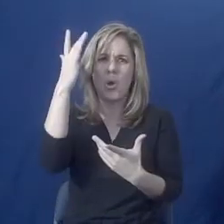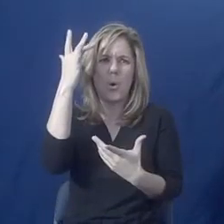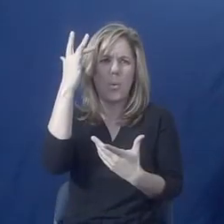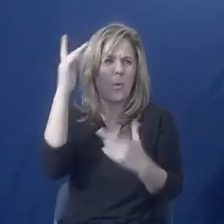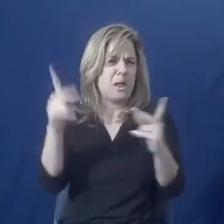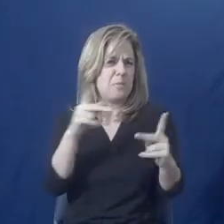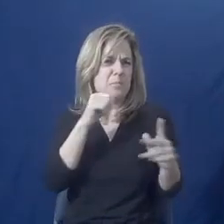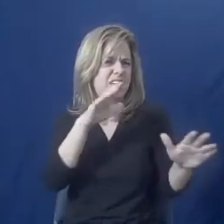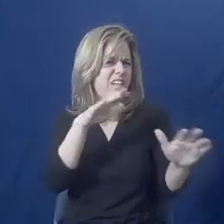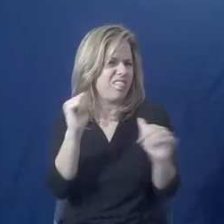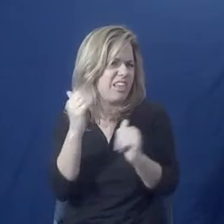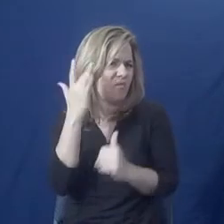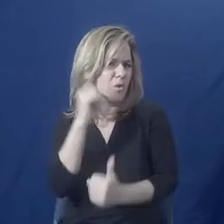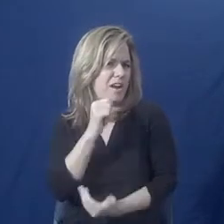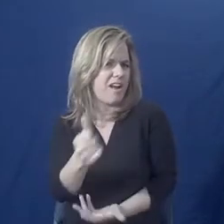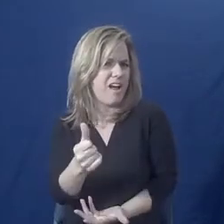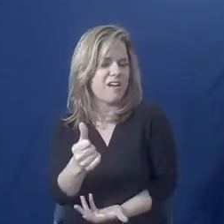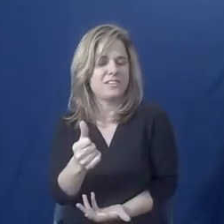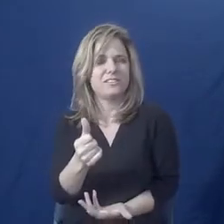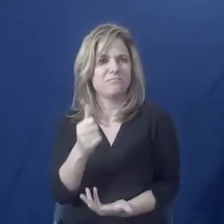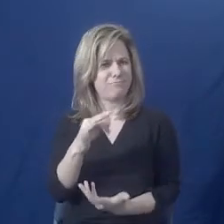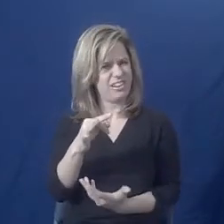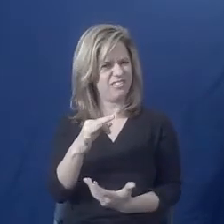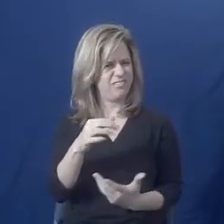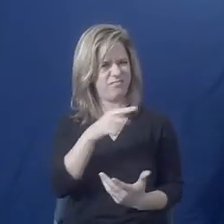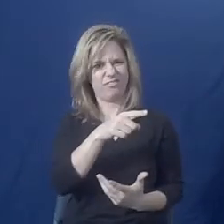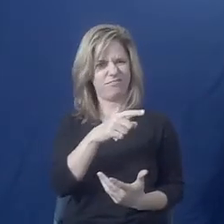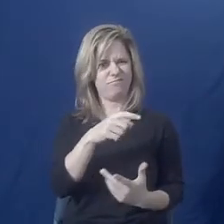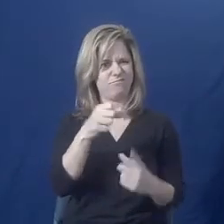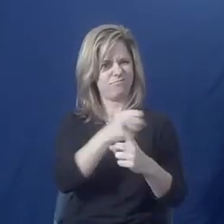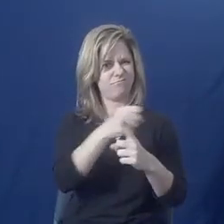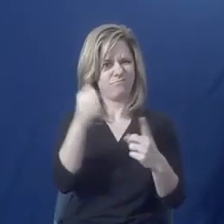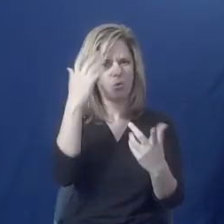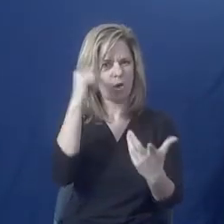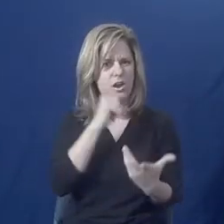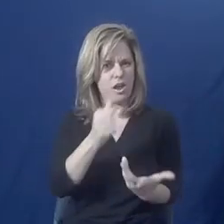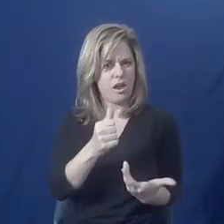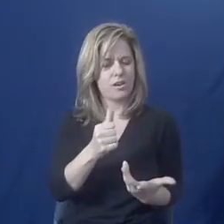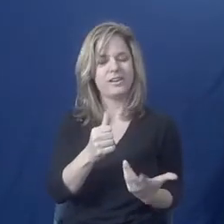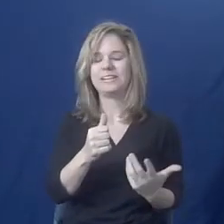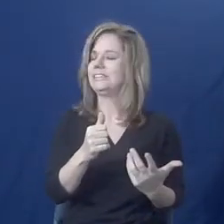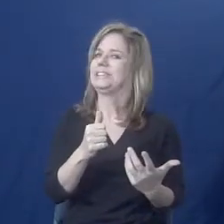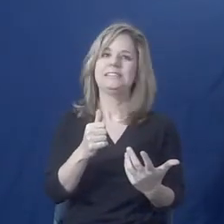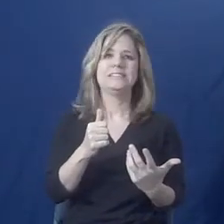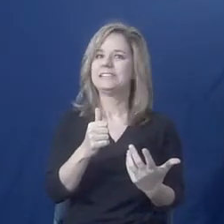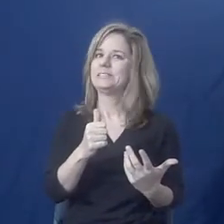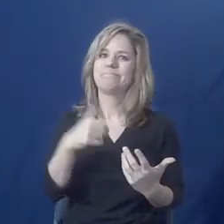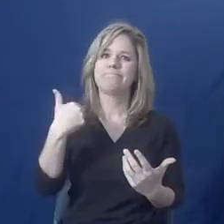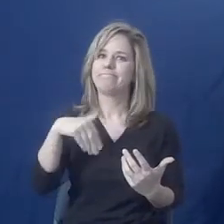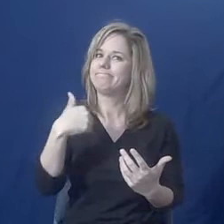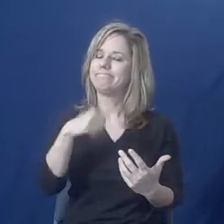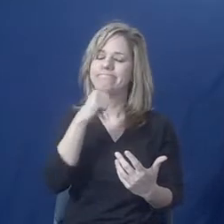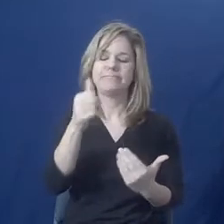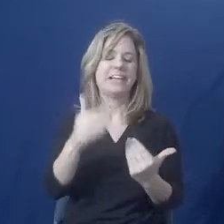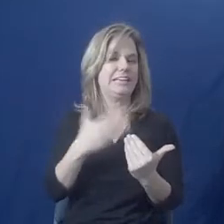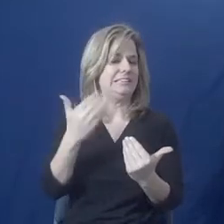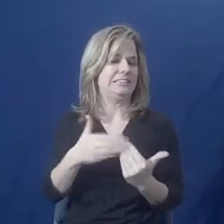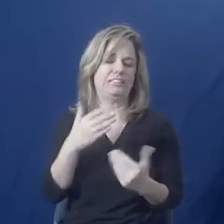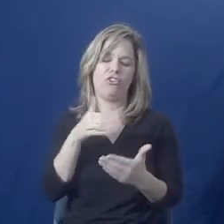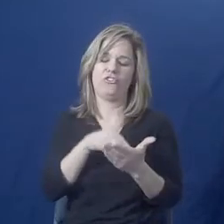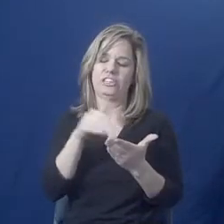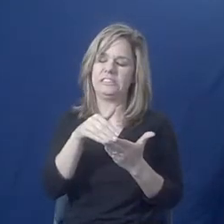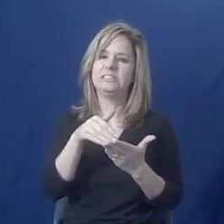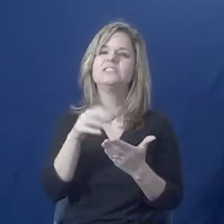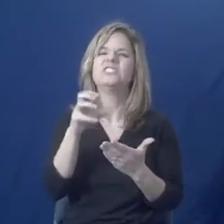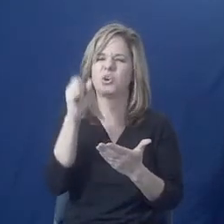get. Why doesn't the person just leave if someone's not treating them well? But that's not always as easy